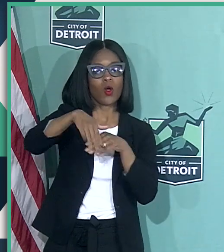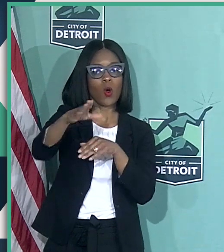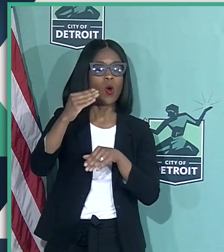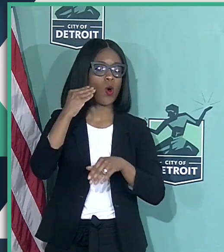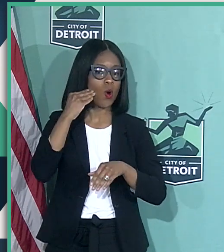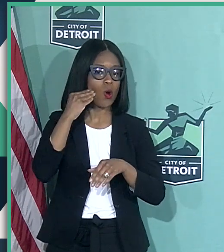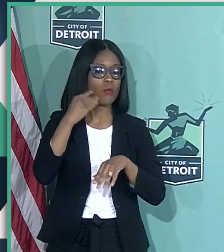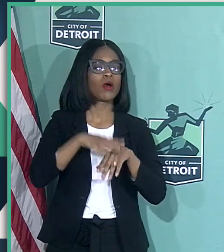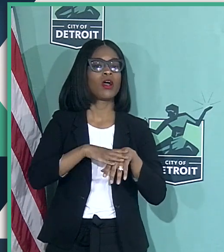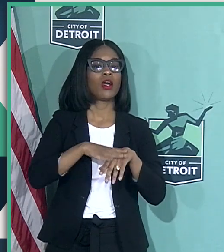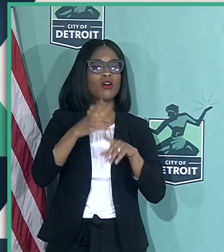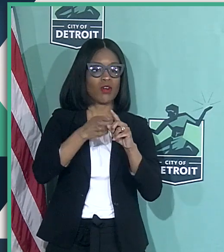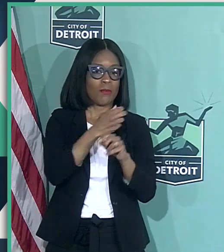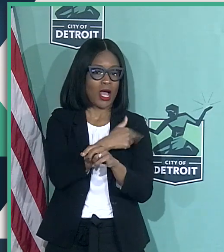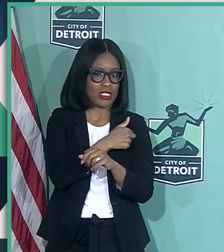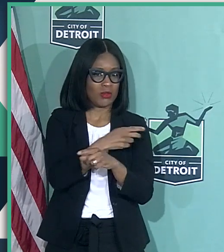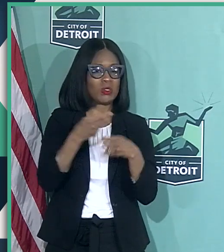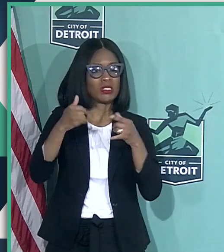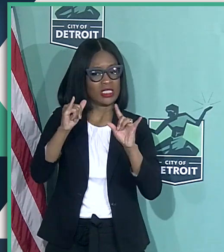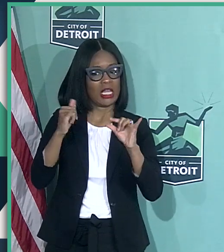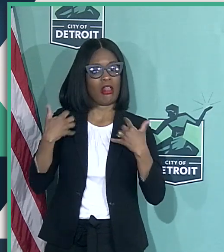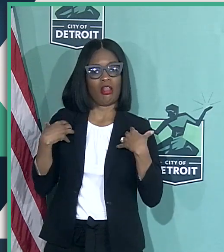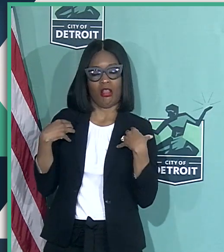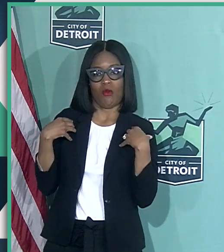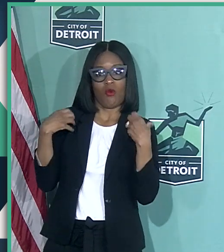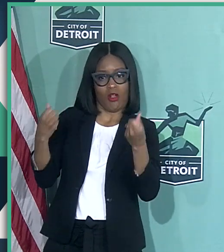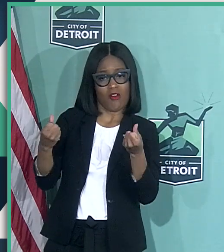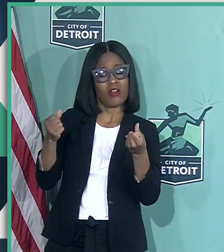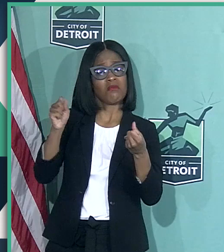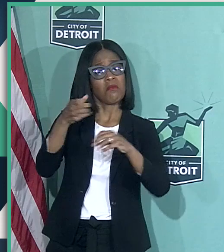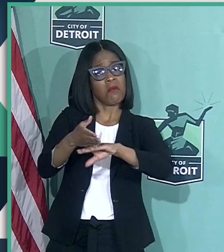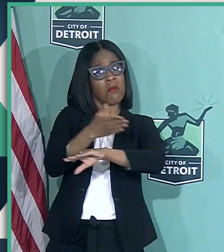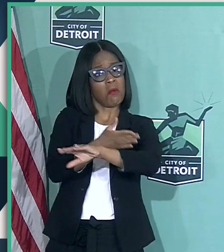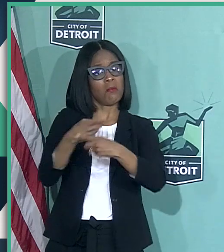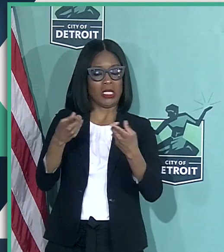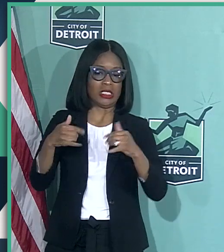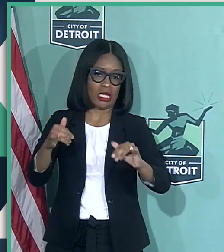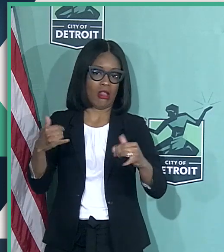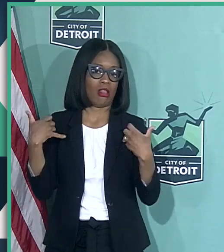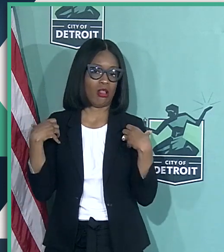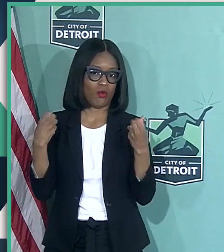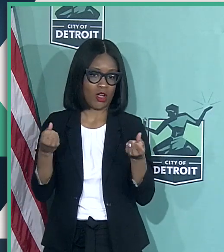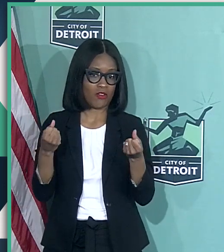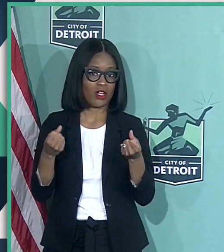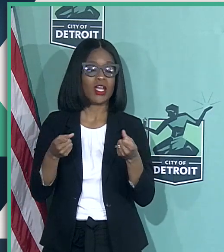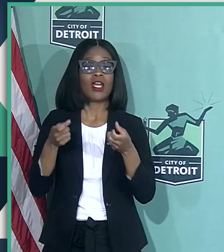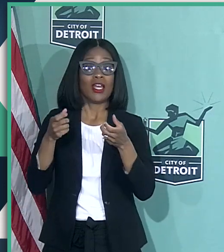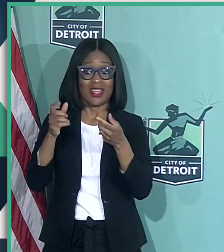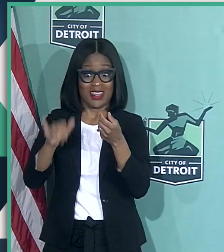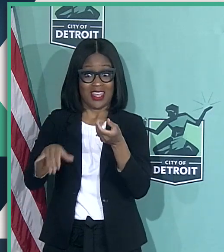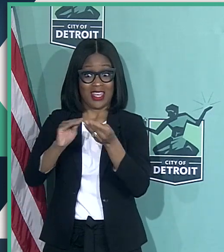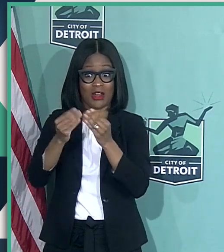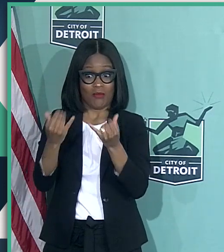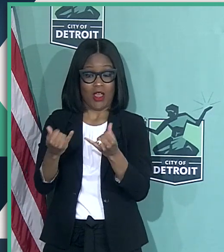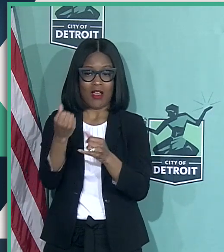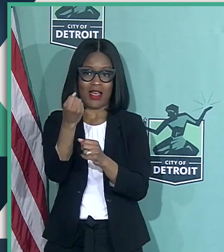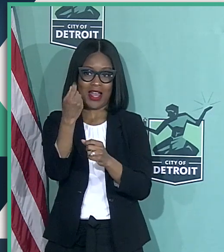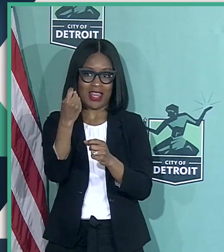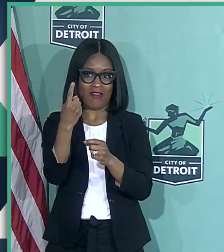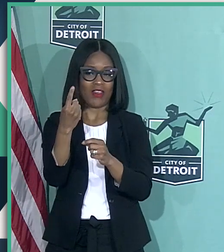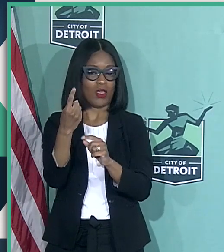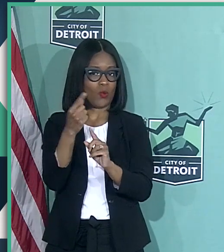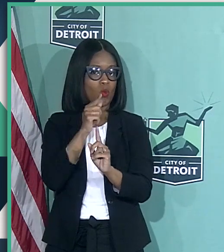but are certainly in recovery, significant recovery. And right now we have 11 that are at home